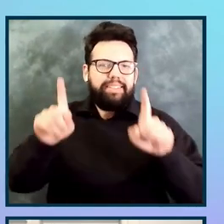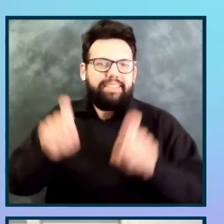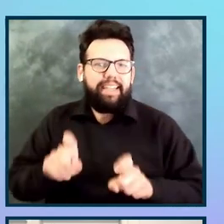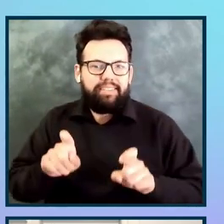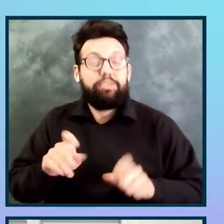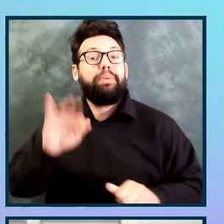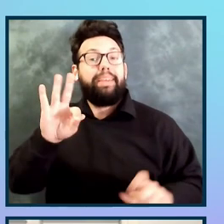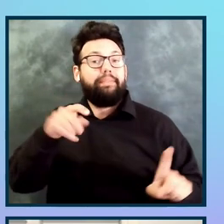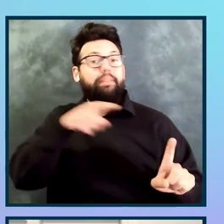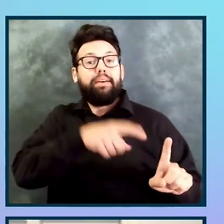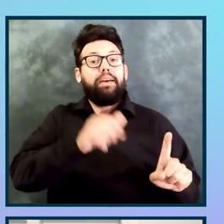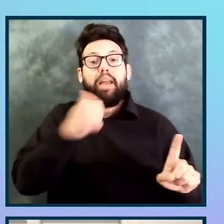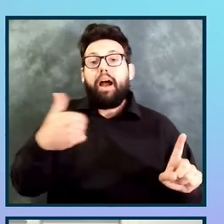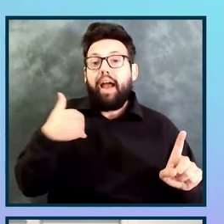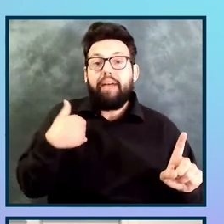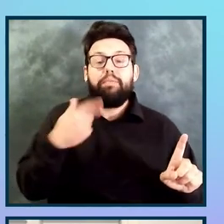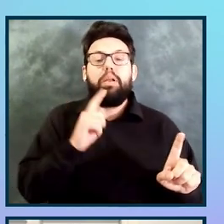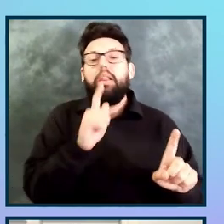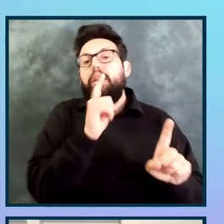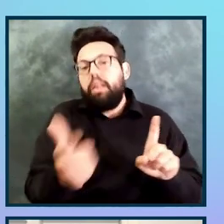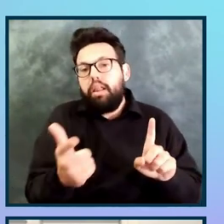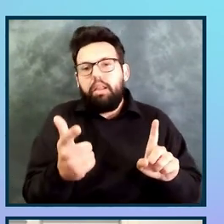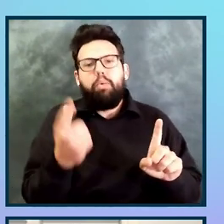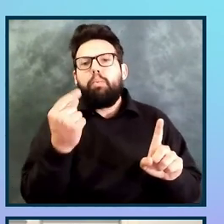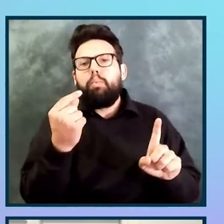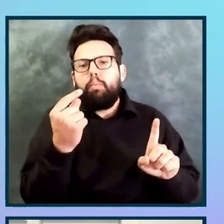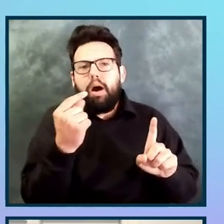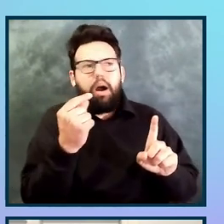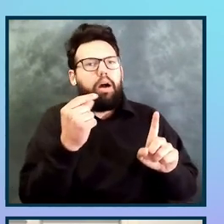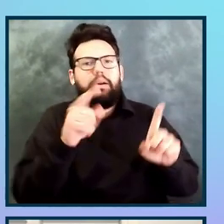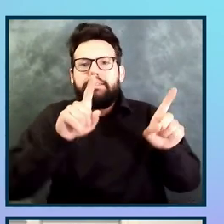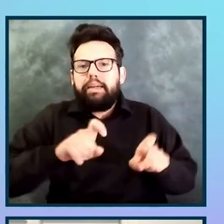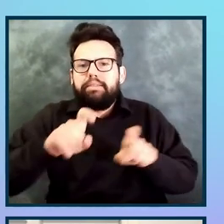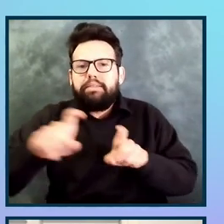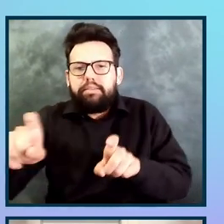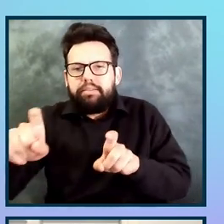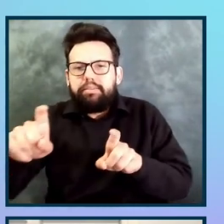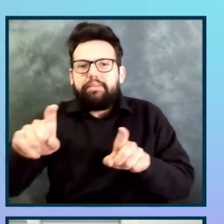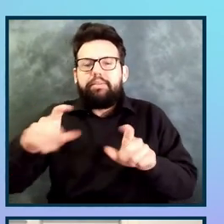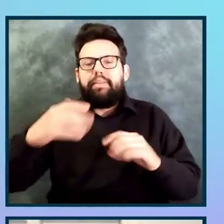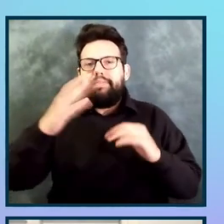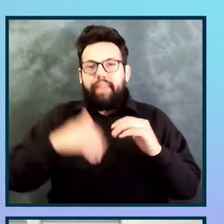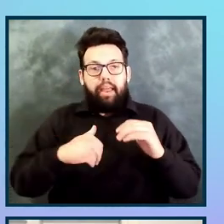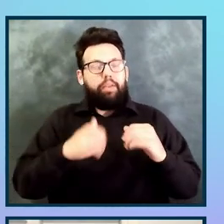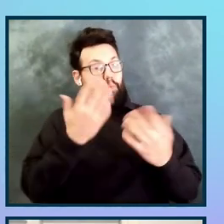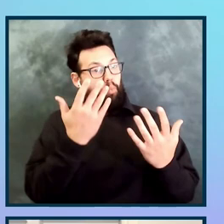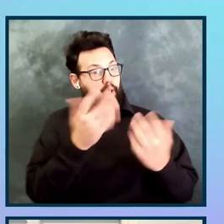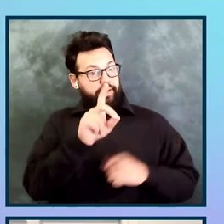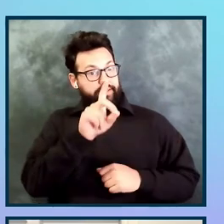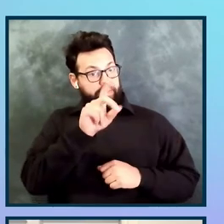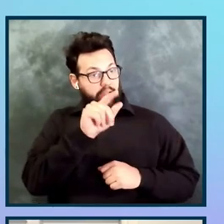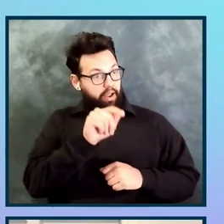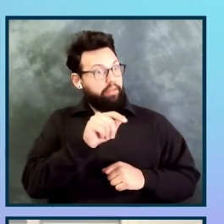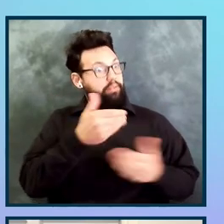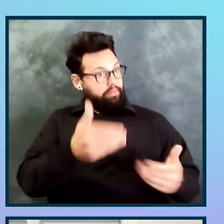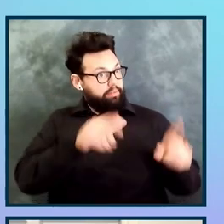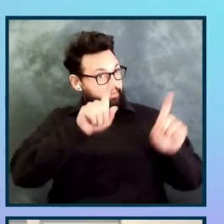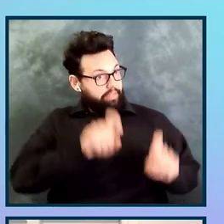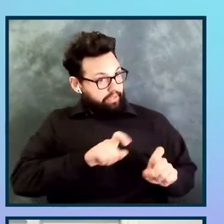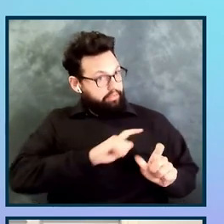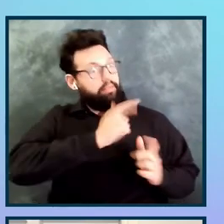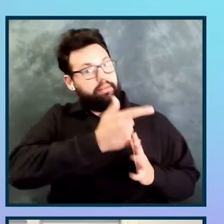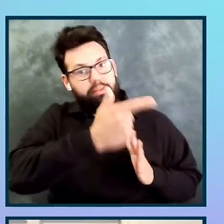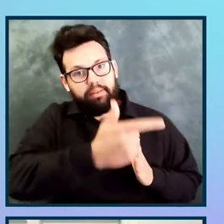move to the next thing on the list of priorities. And that way, we weren't testing when the scoping was complete. We were testing when the scoping was ready.